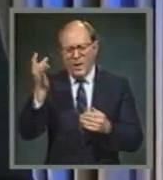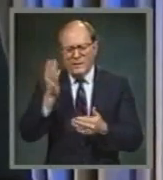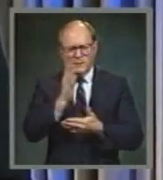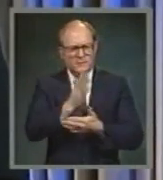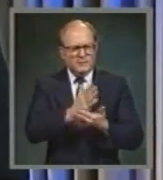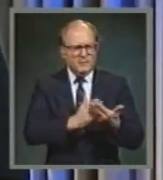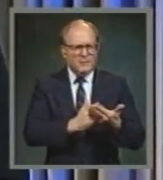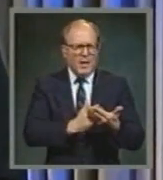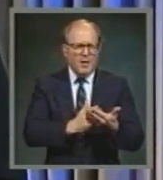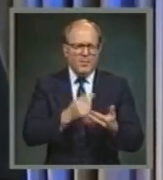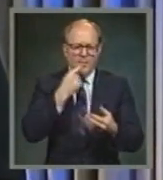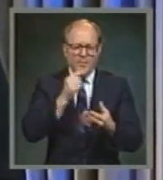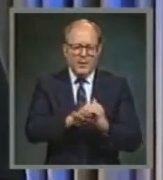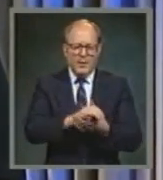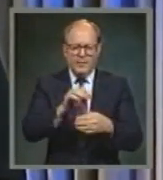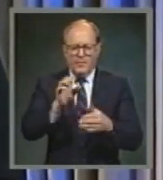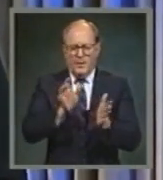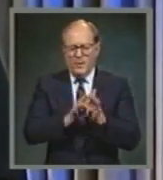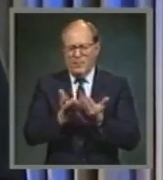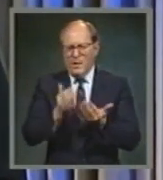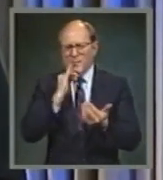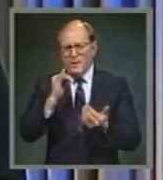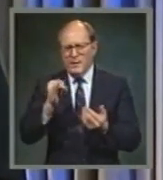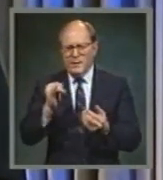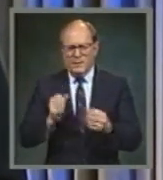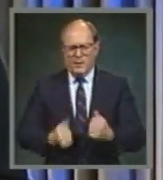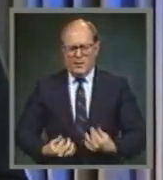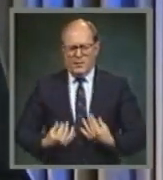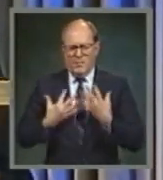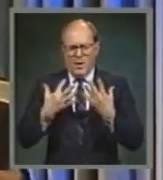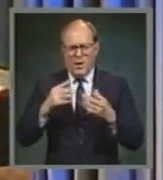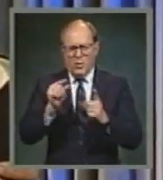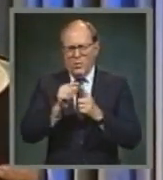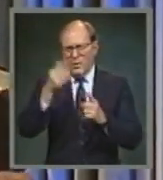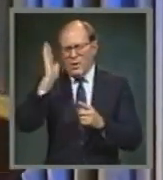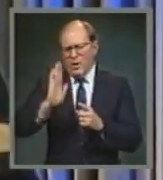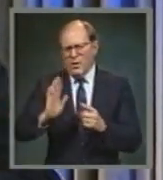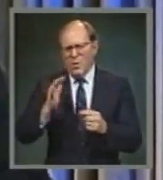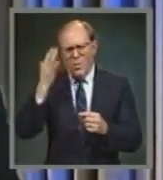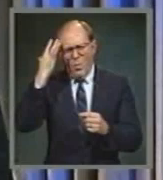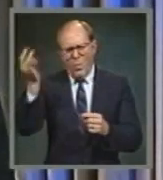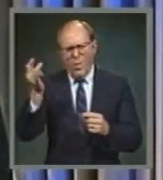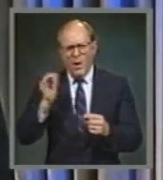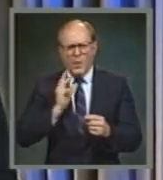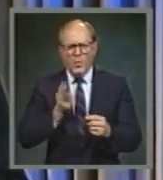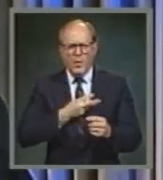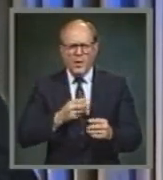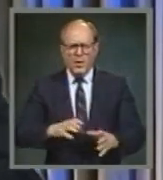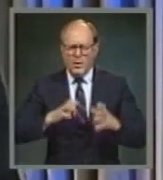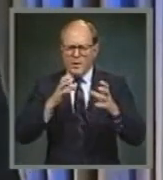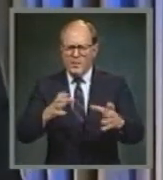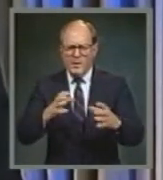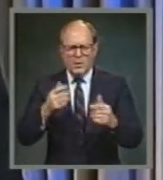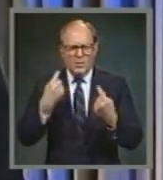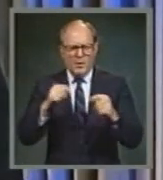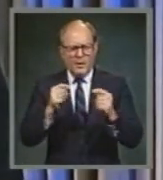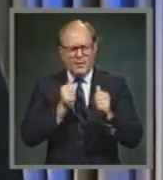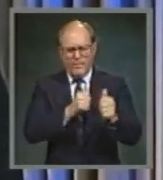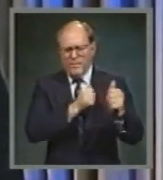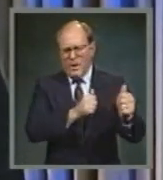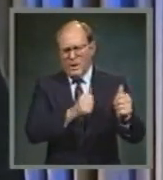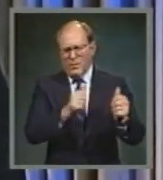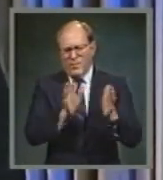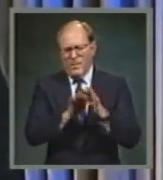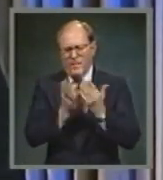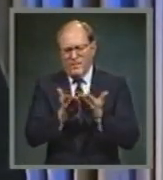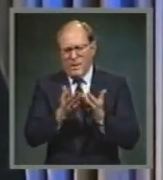us believe the Bible is the inspired Word of God and why we're so strongly committed to following its teachings to